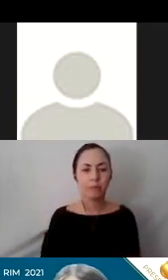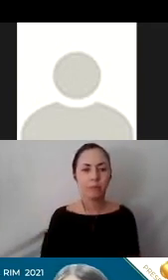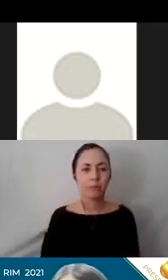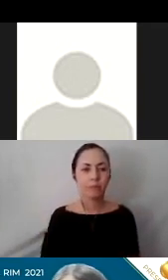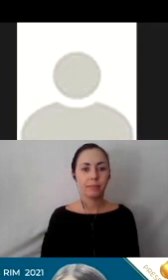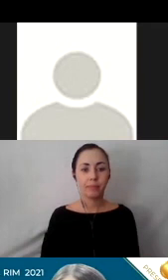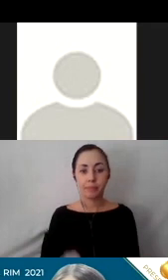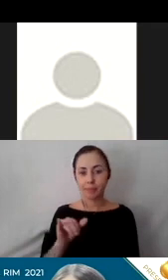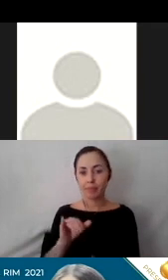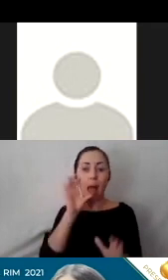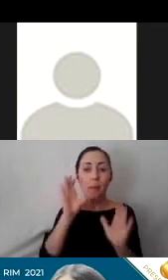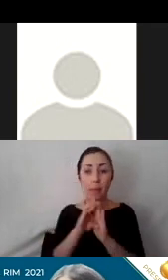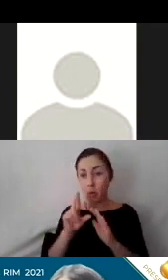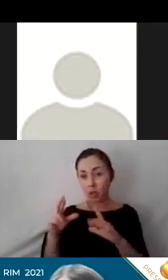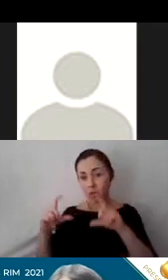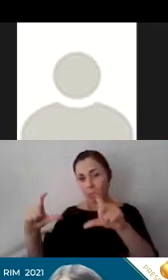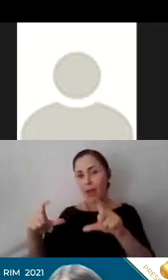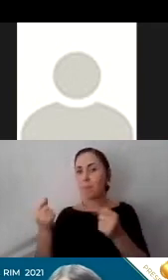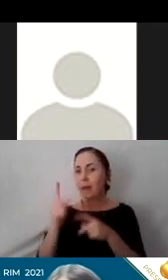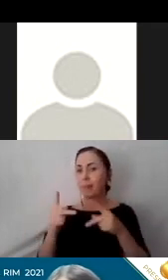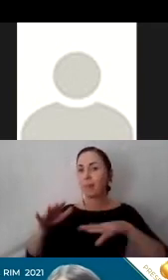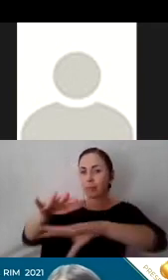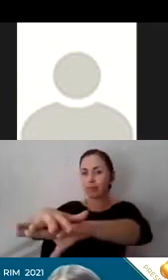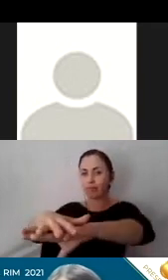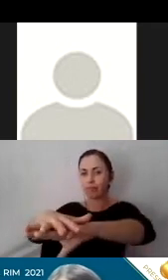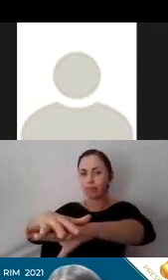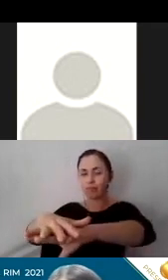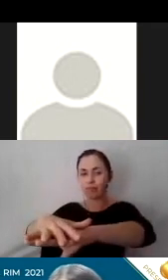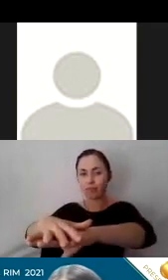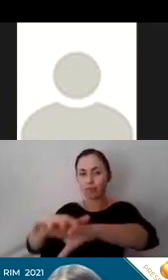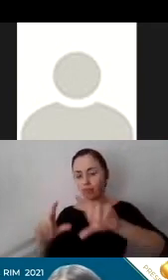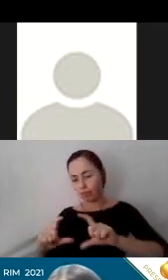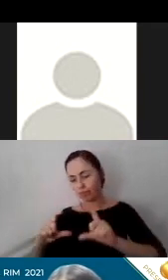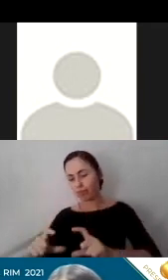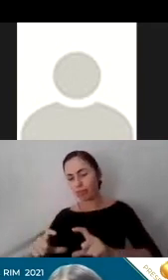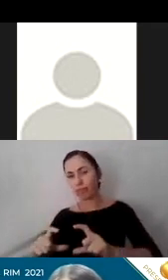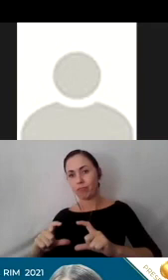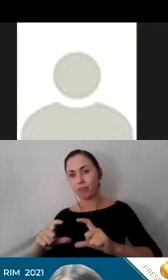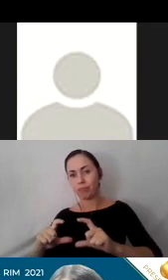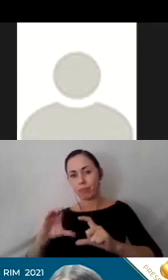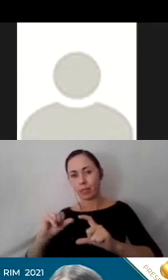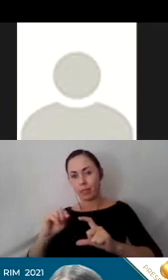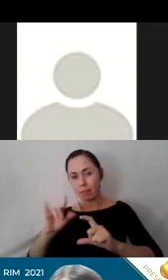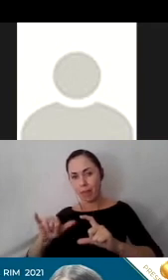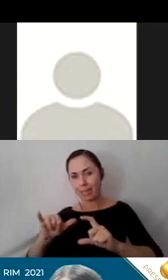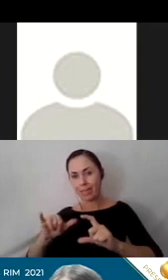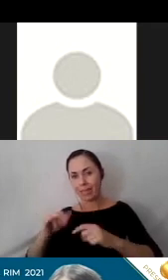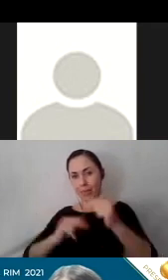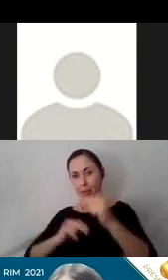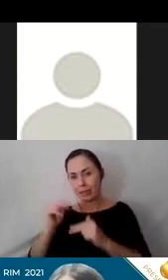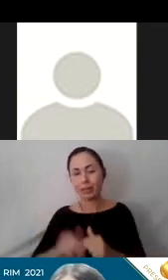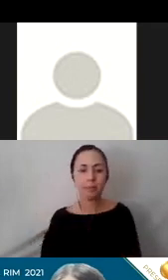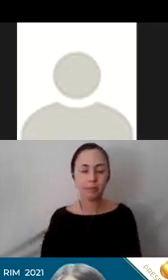And the image on the right shows many people putting their hands together in a circle. And below that is a bubble with the word capacity building inside.